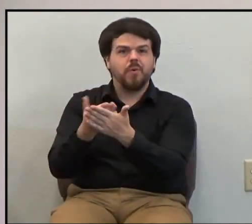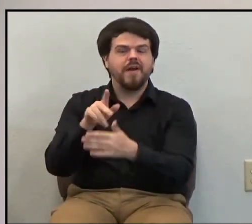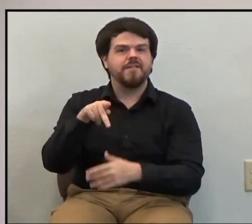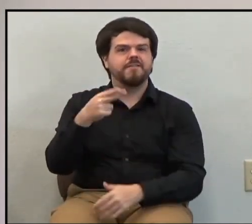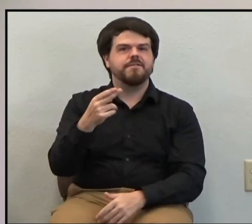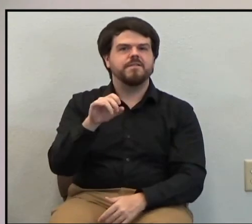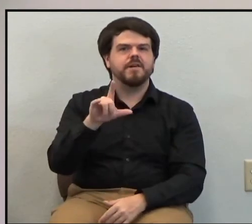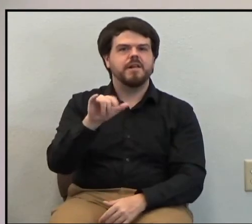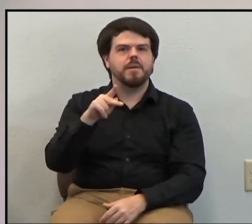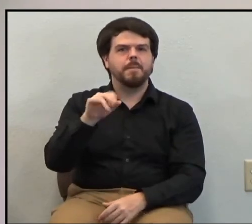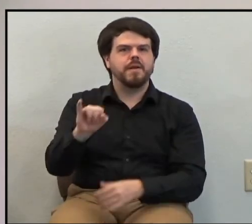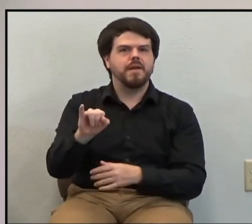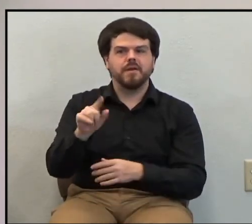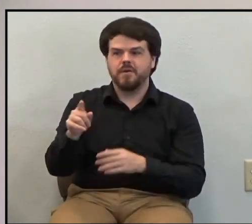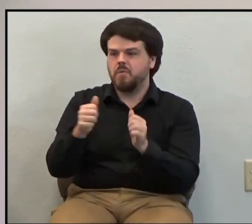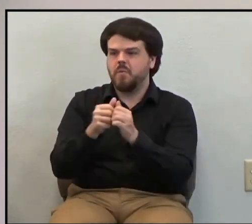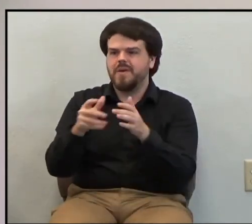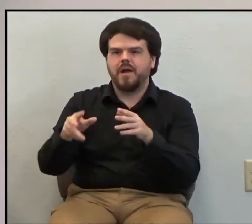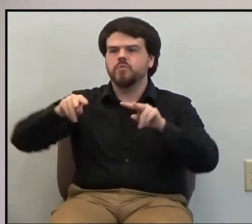without any supervision.